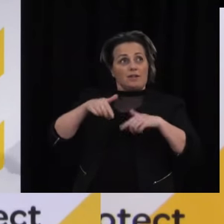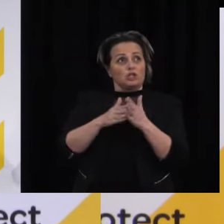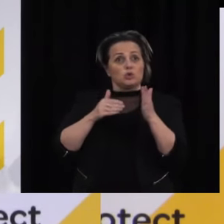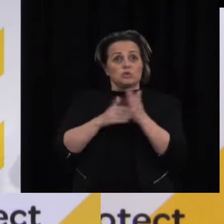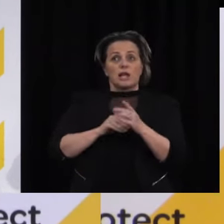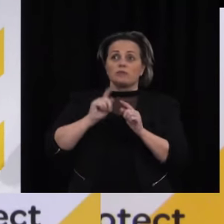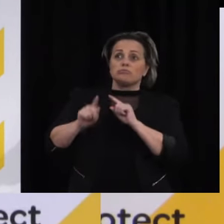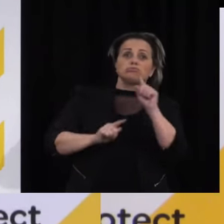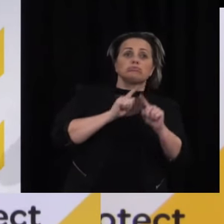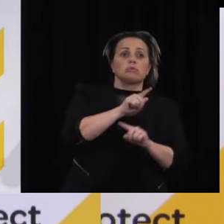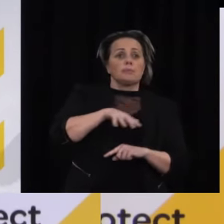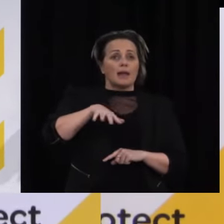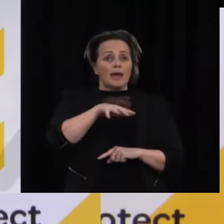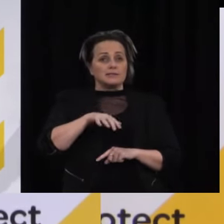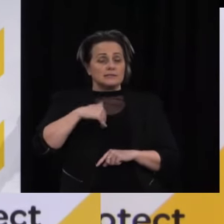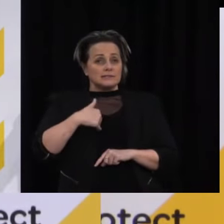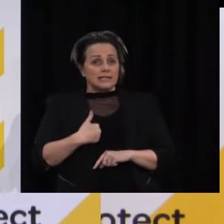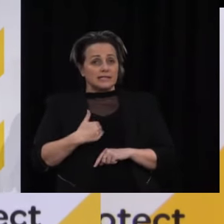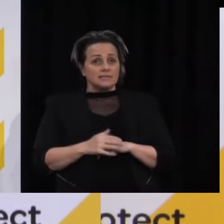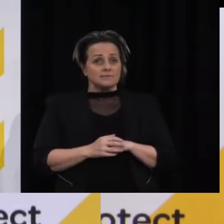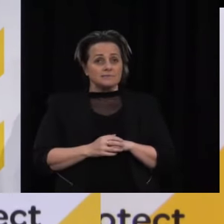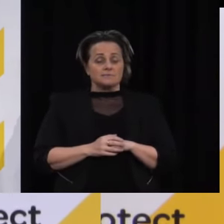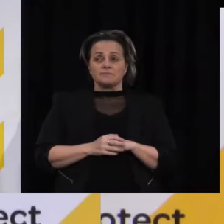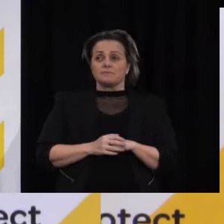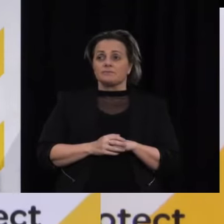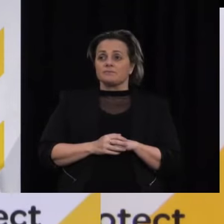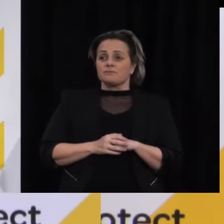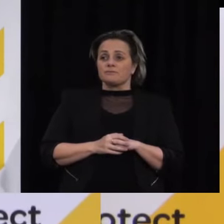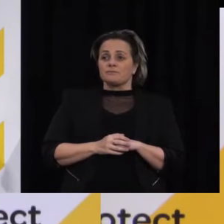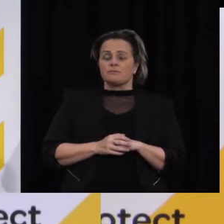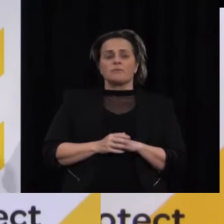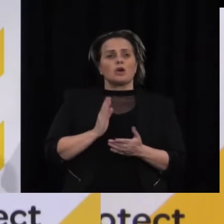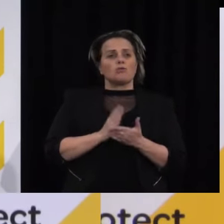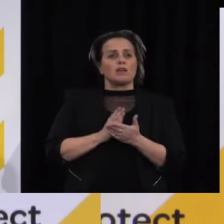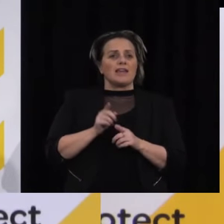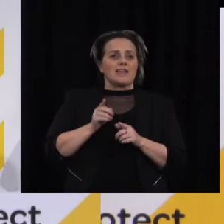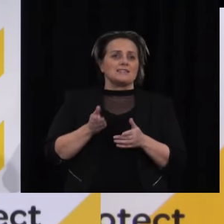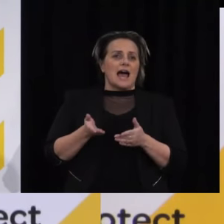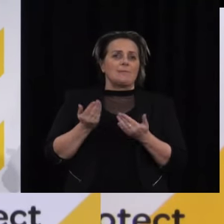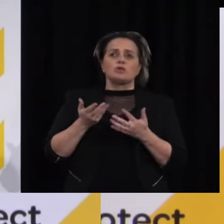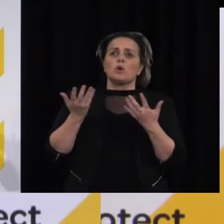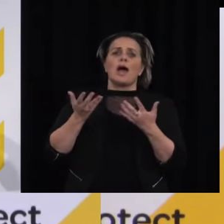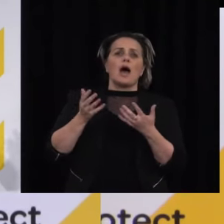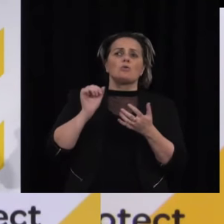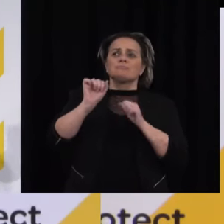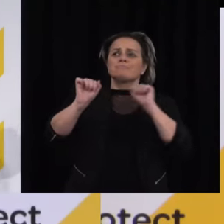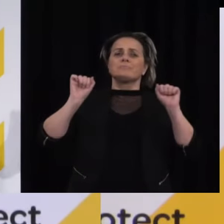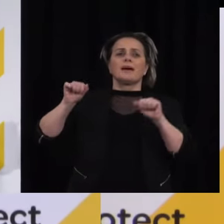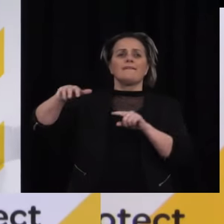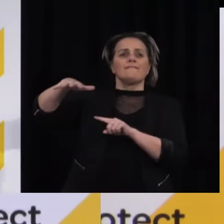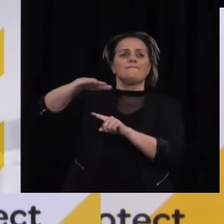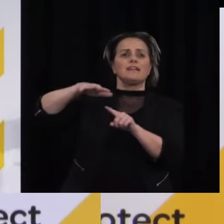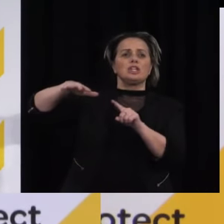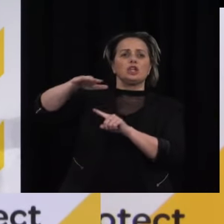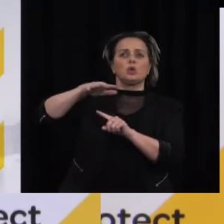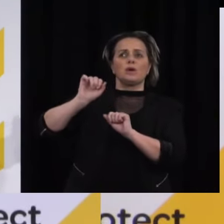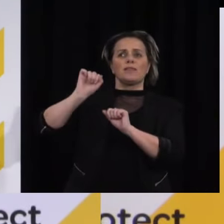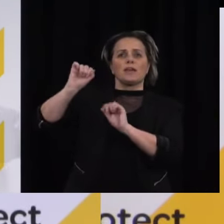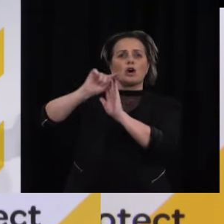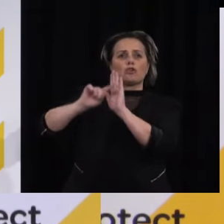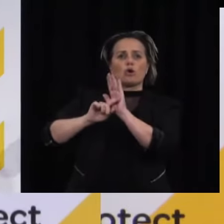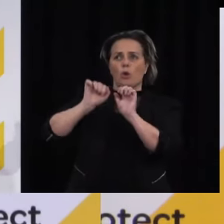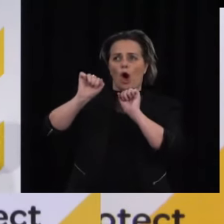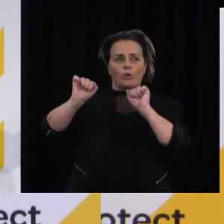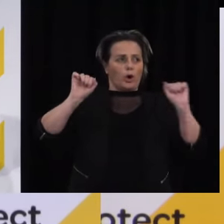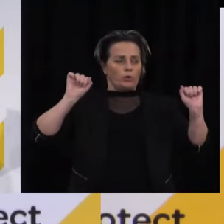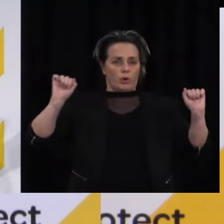So that will ultimately be up to how the venues enforce any rules, if